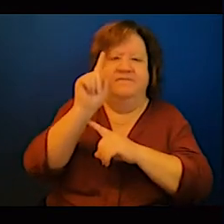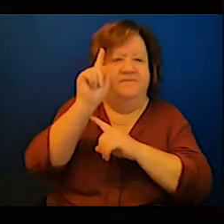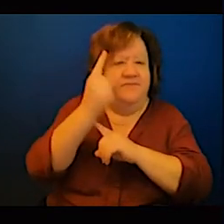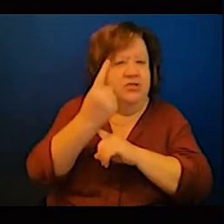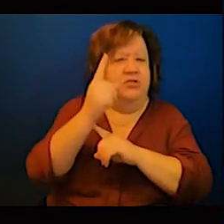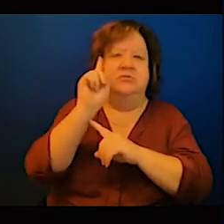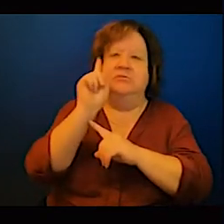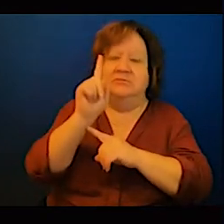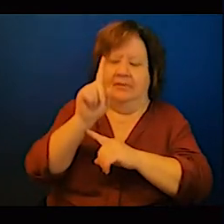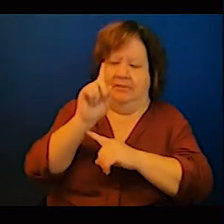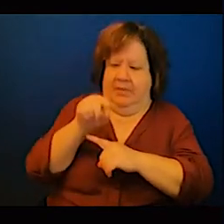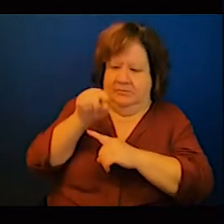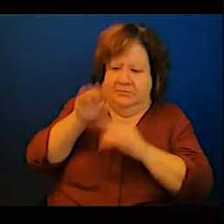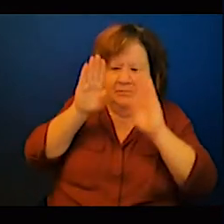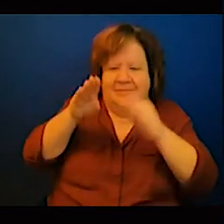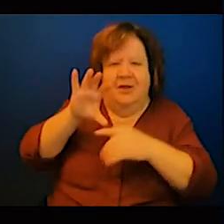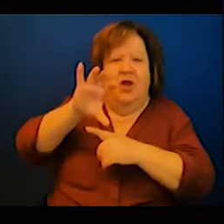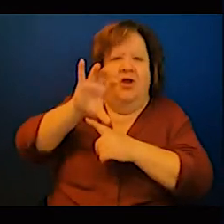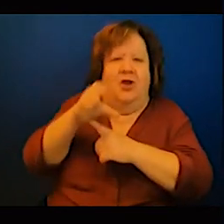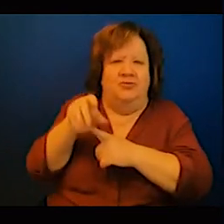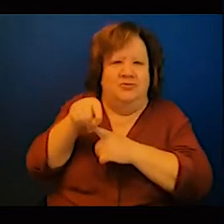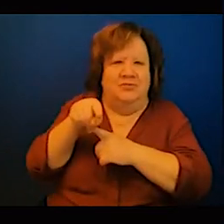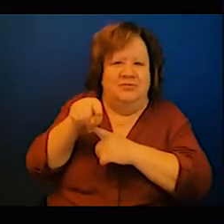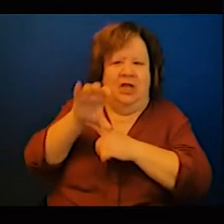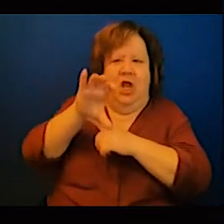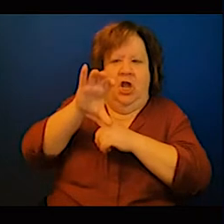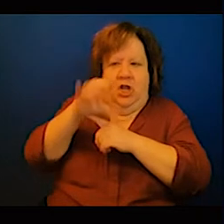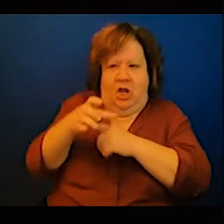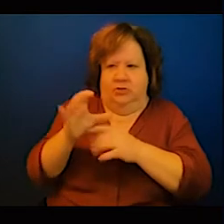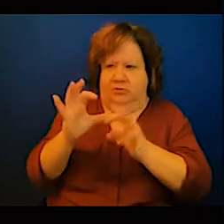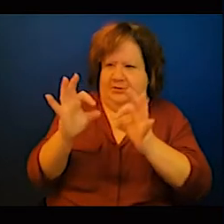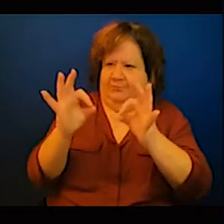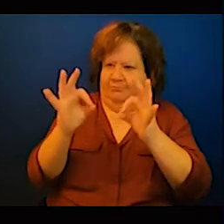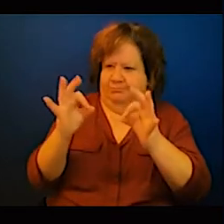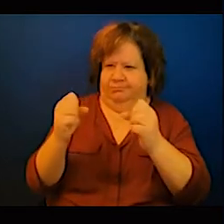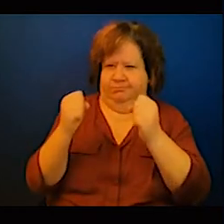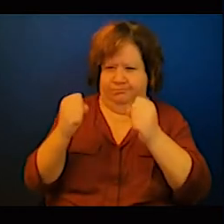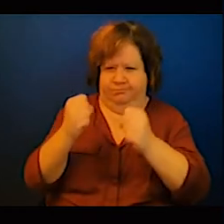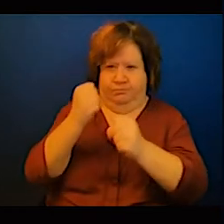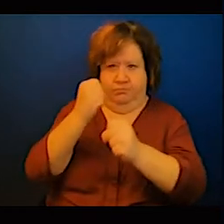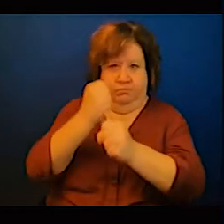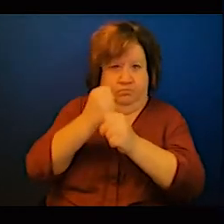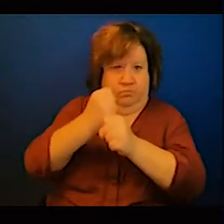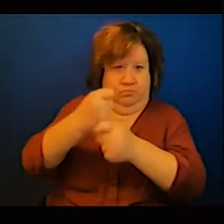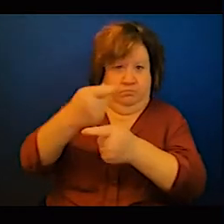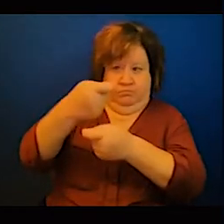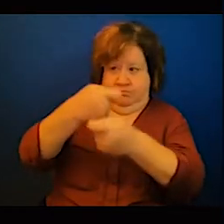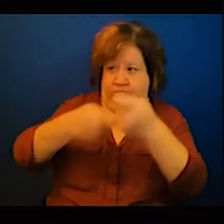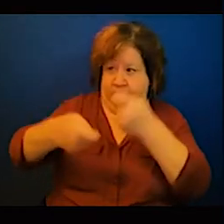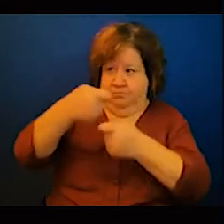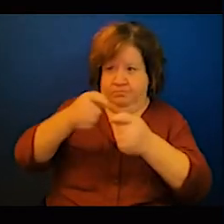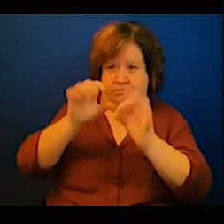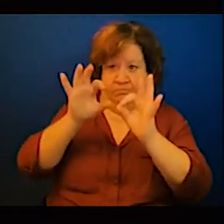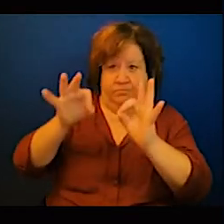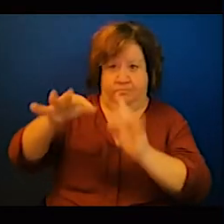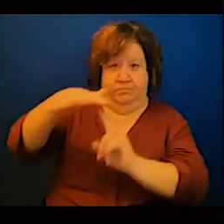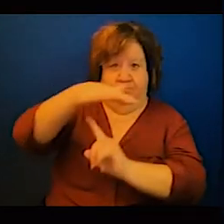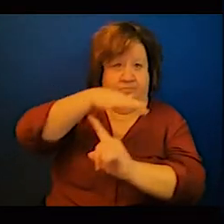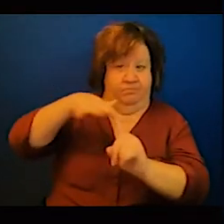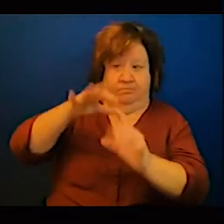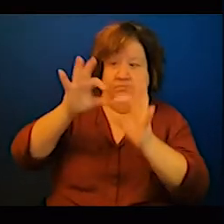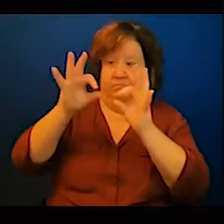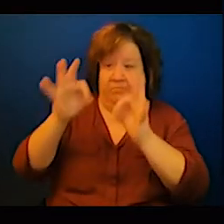within the country. When we, when we take into consideration those